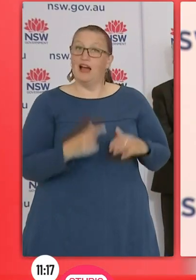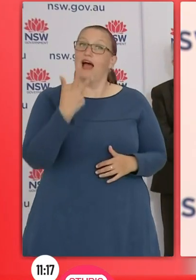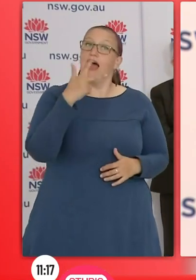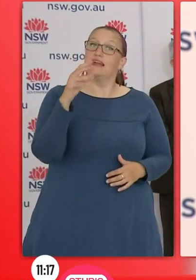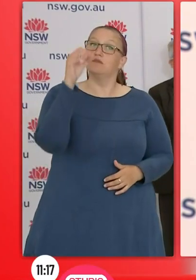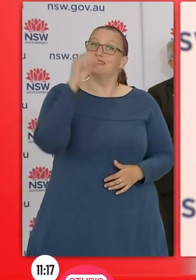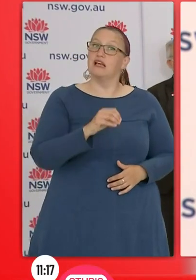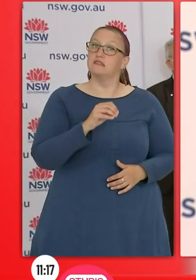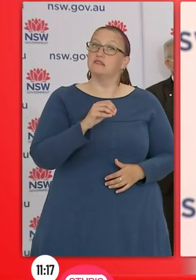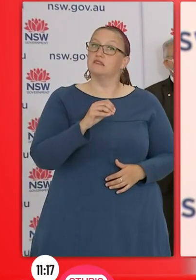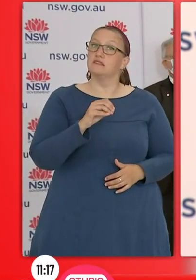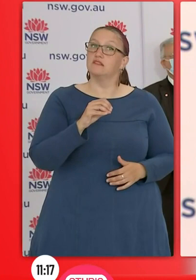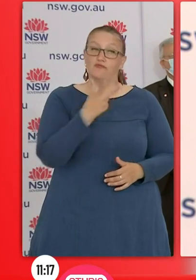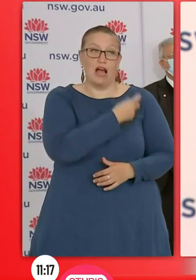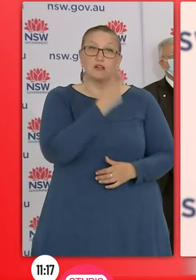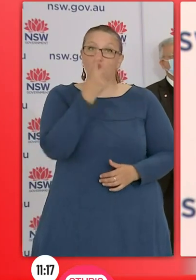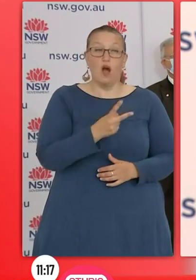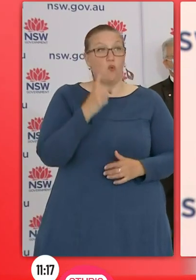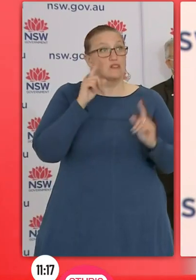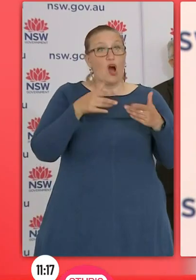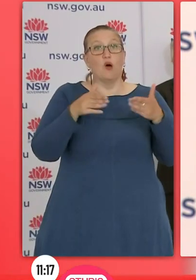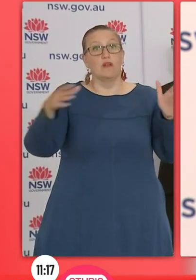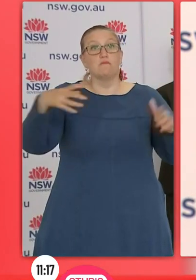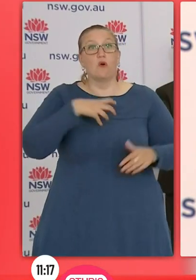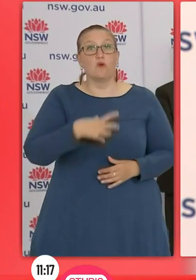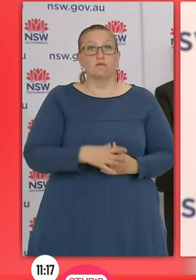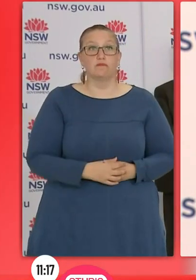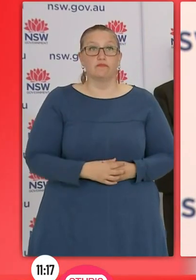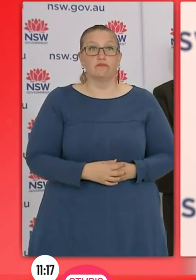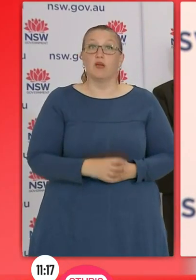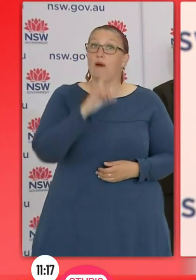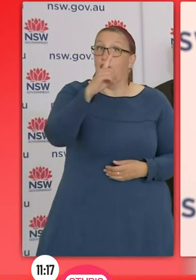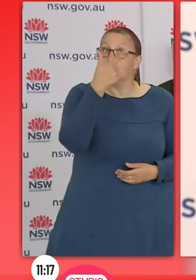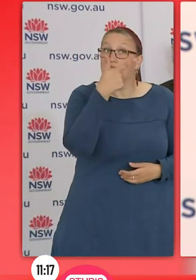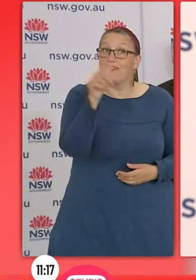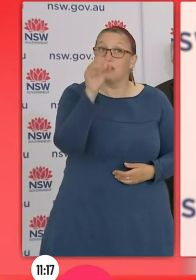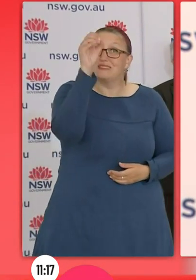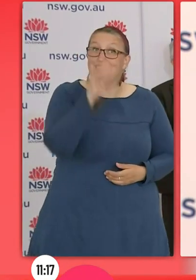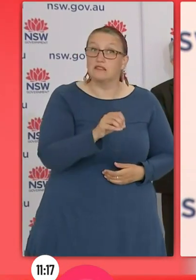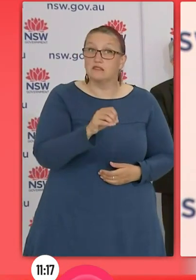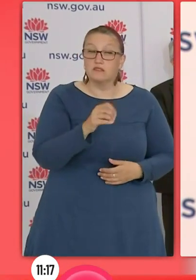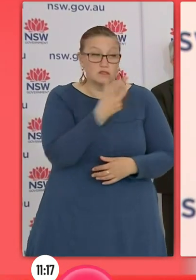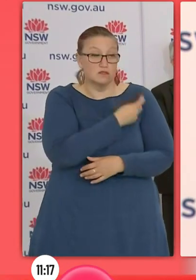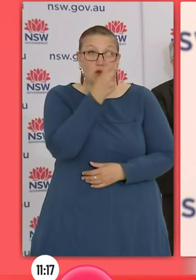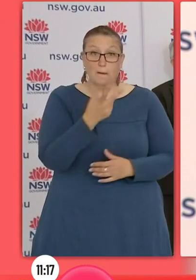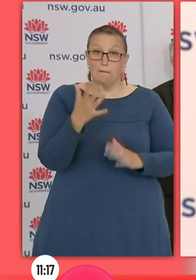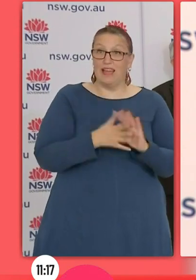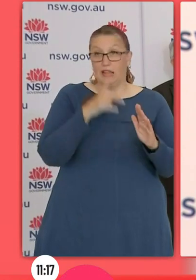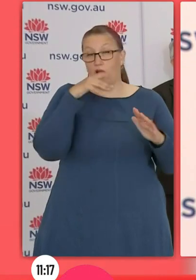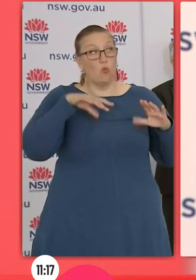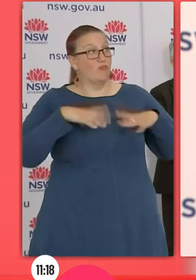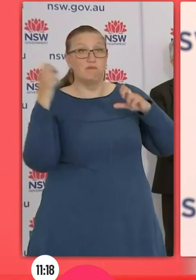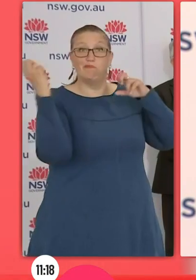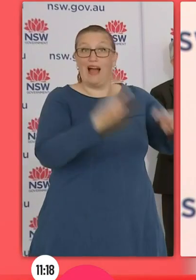70%, there will be density requirements in relation to venues. There will be QR code check-ins, validation